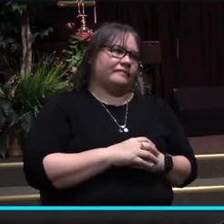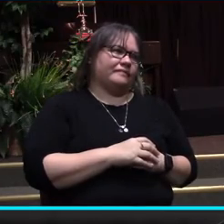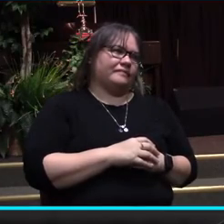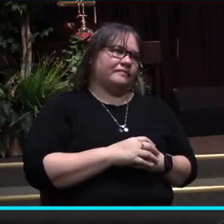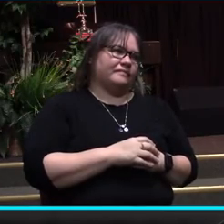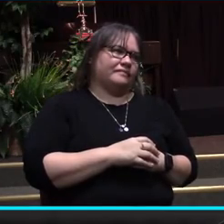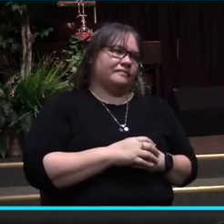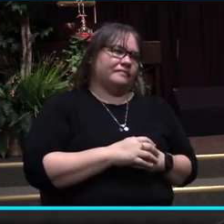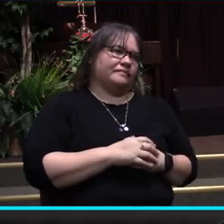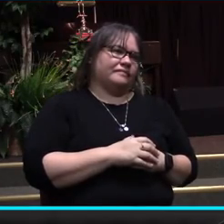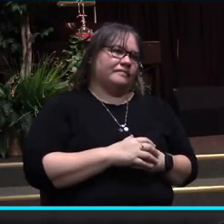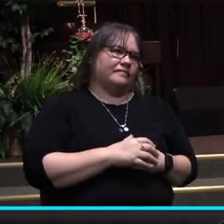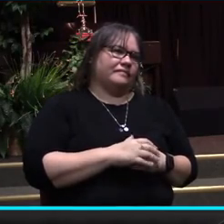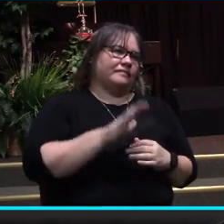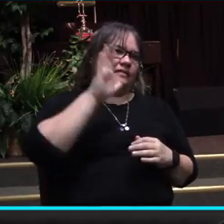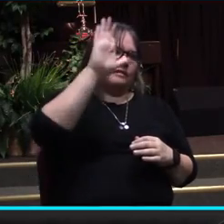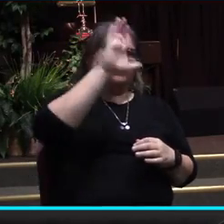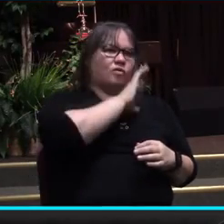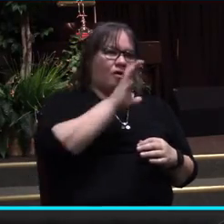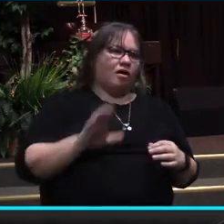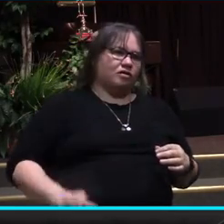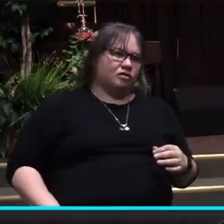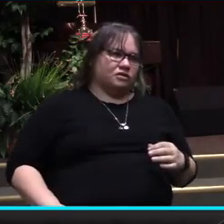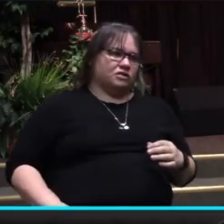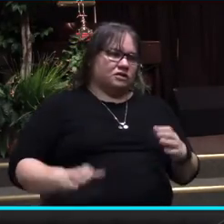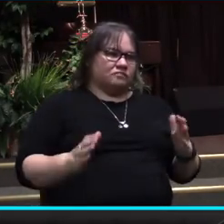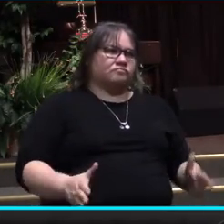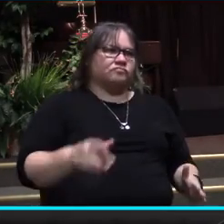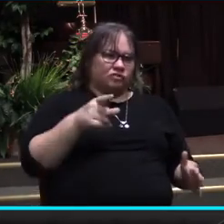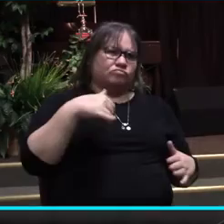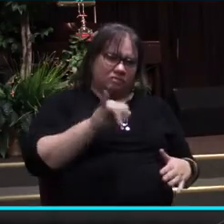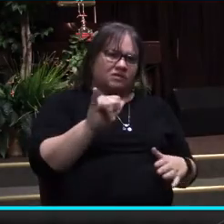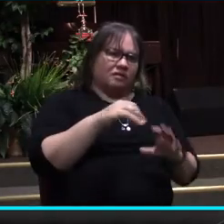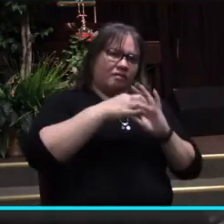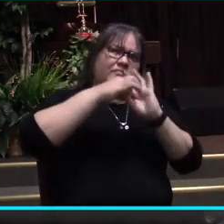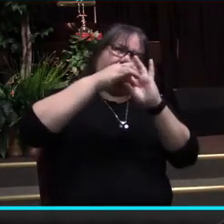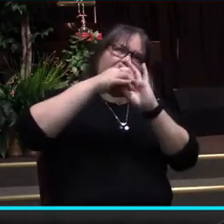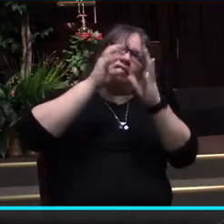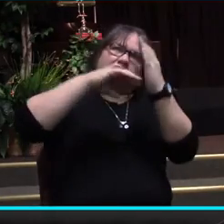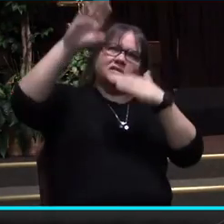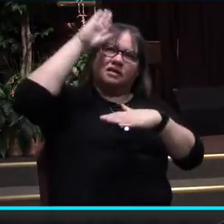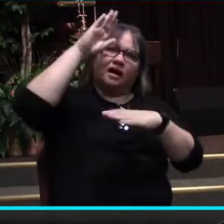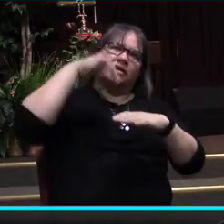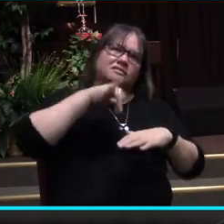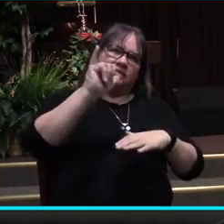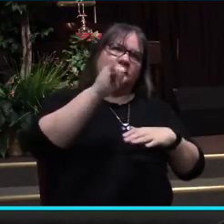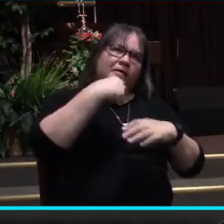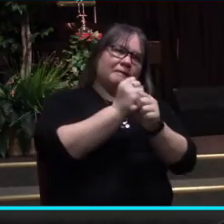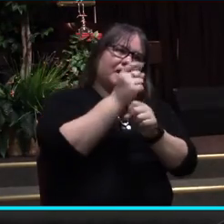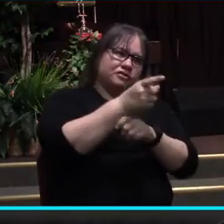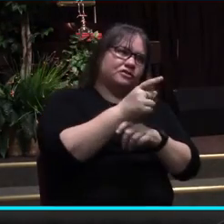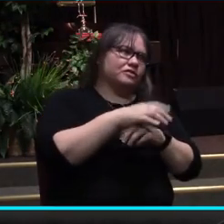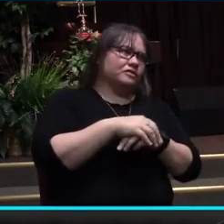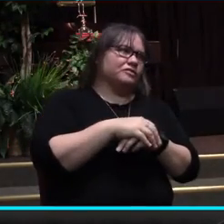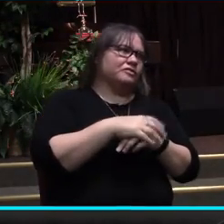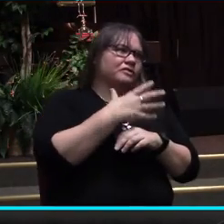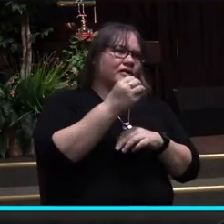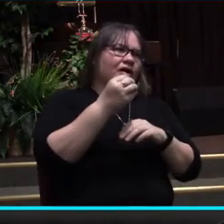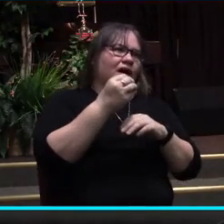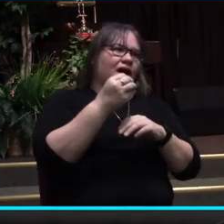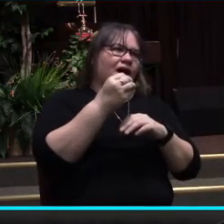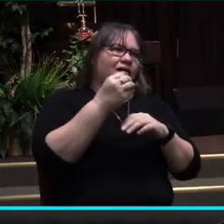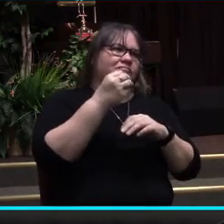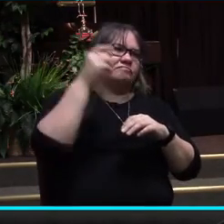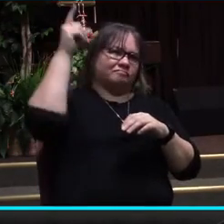your body still belongs to God. He is still your creator, and he owns his